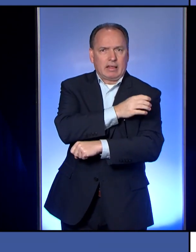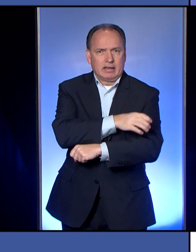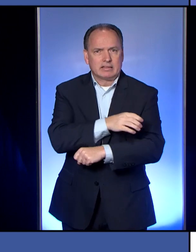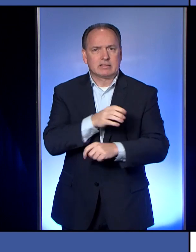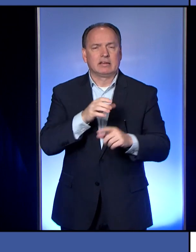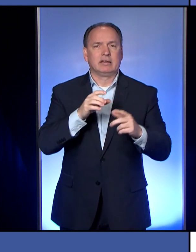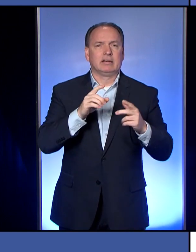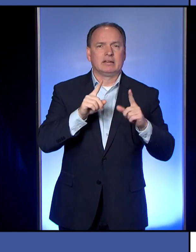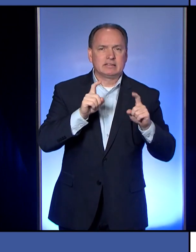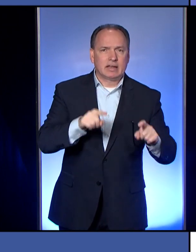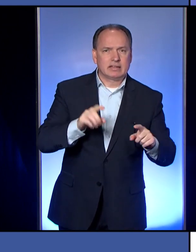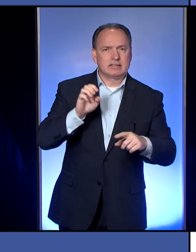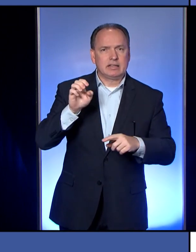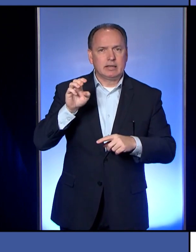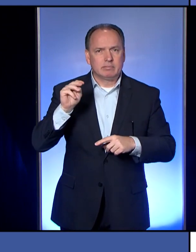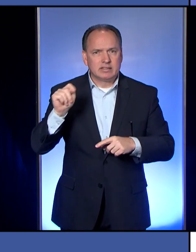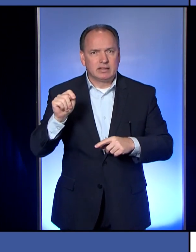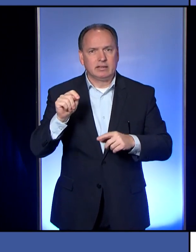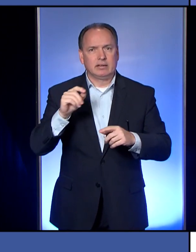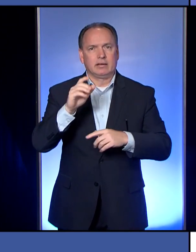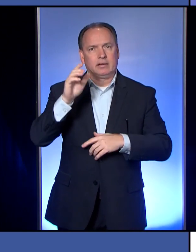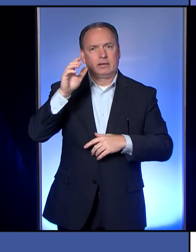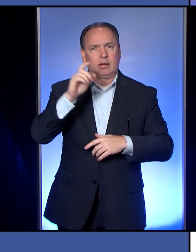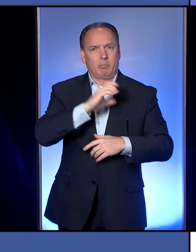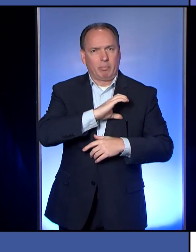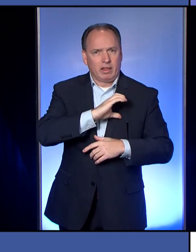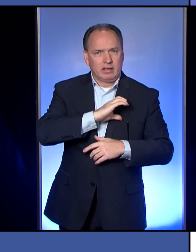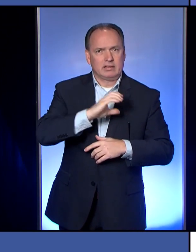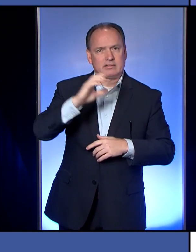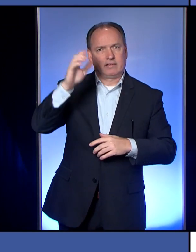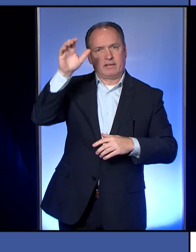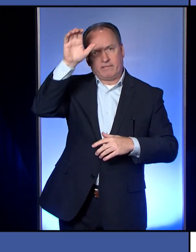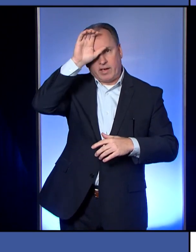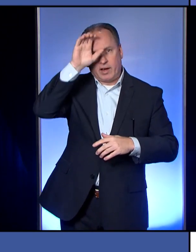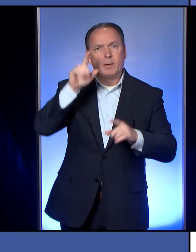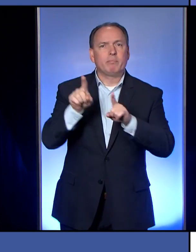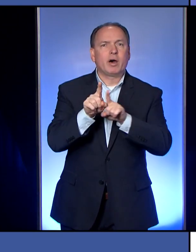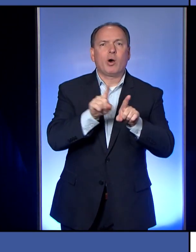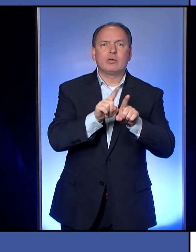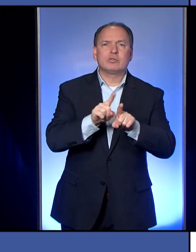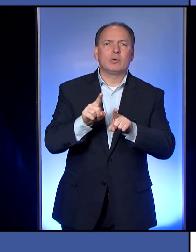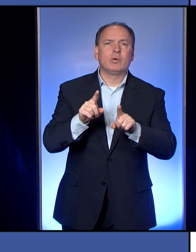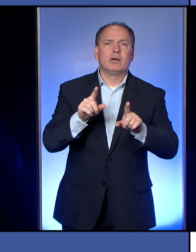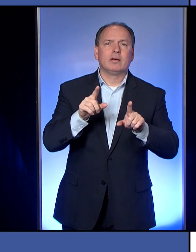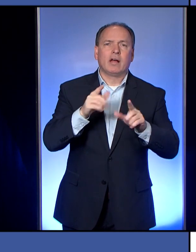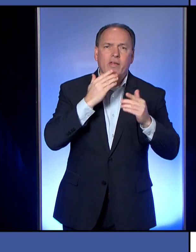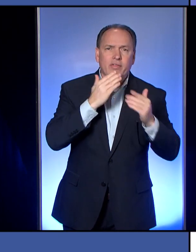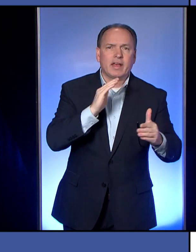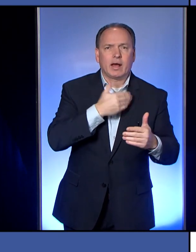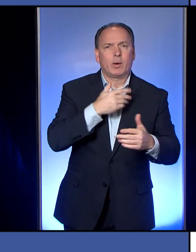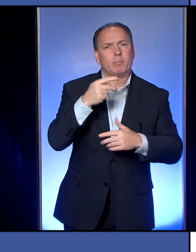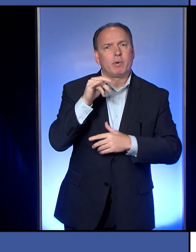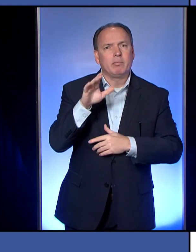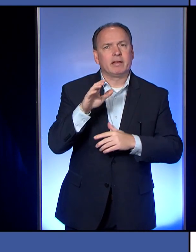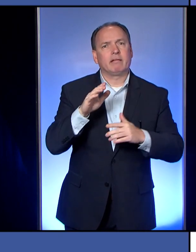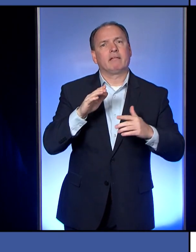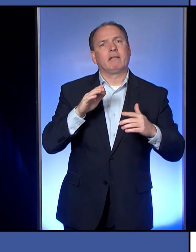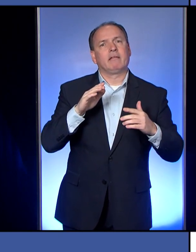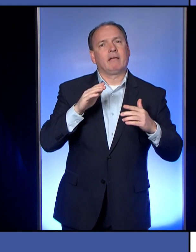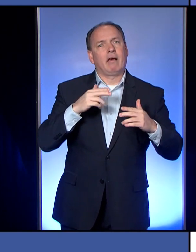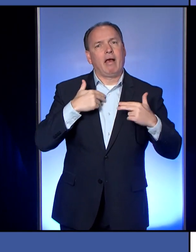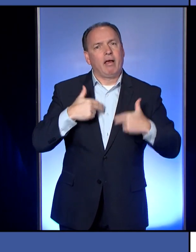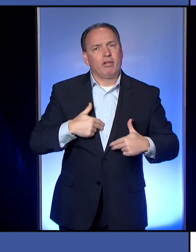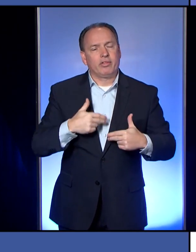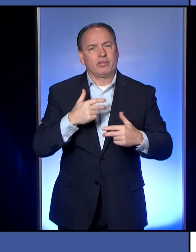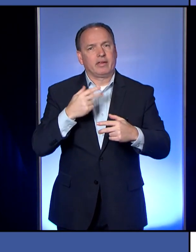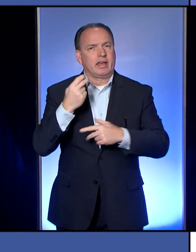tests and EMTs and police and fire. Please help me thank our public health heroes next week. So if you can